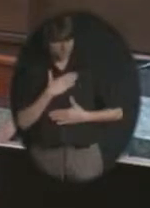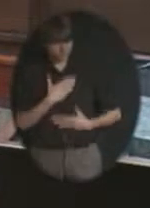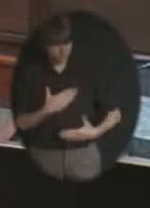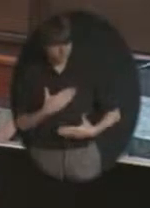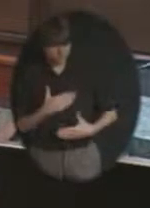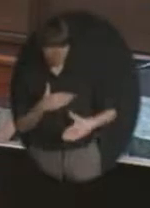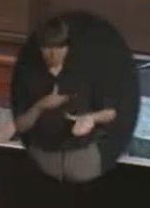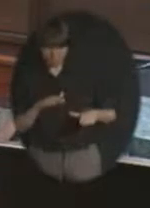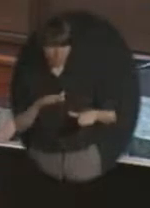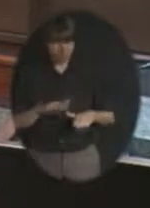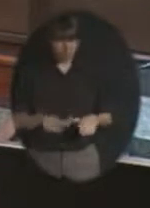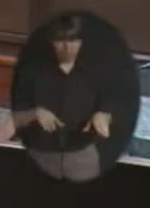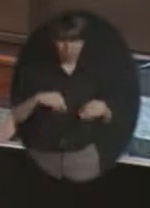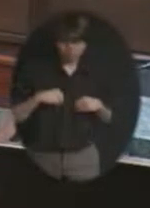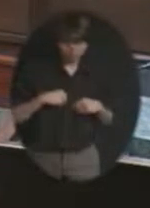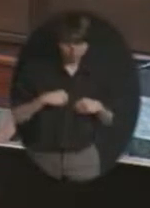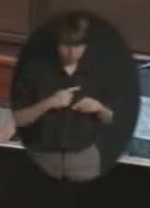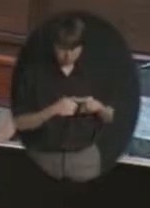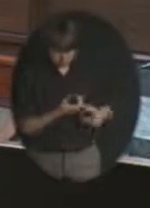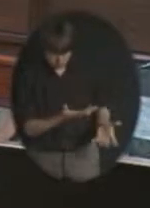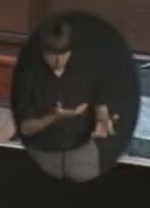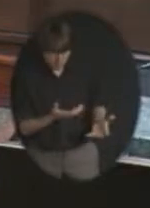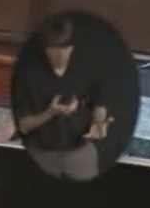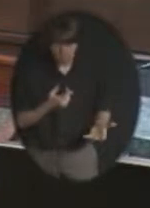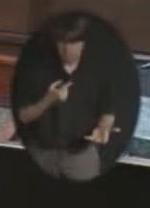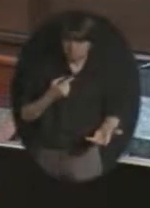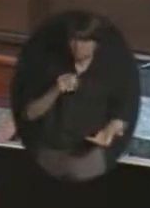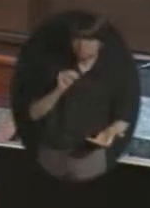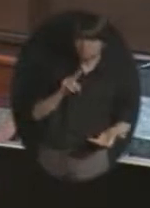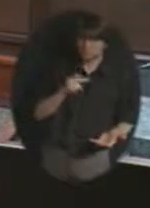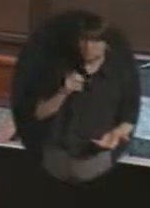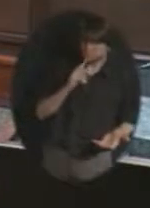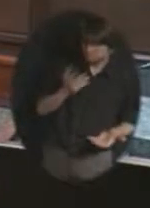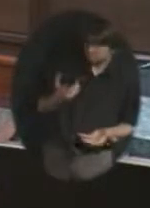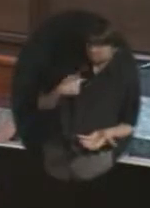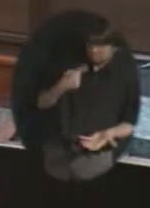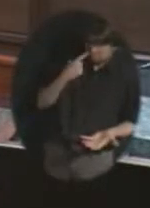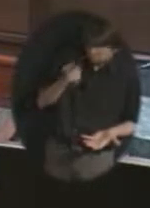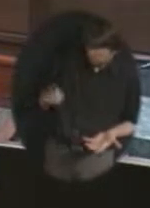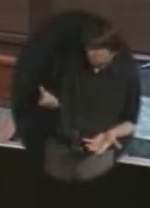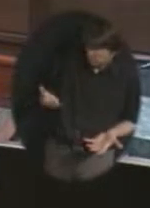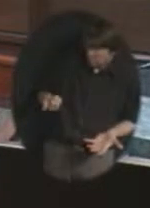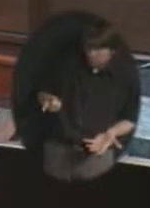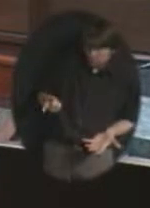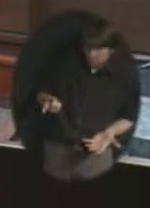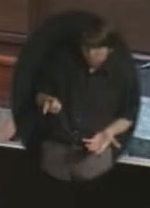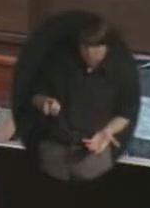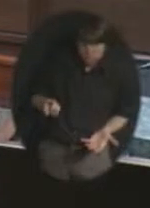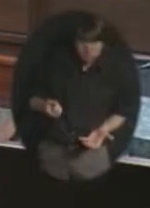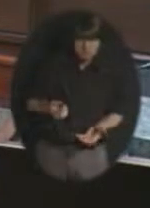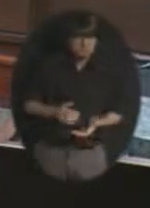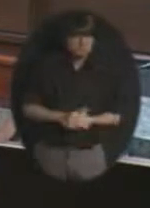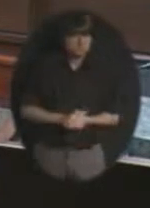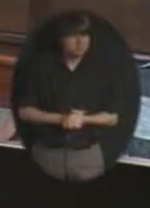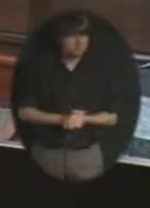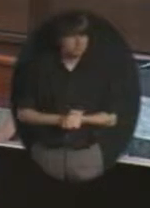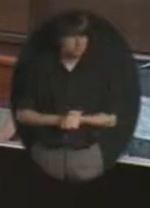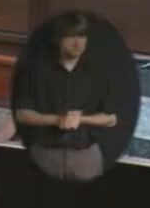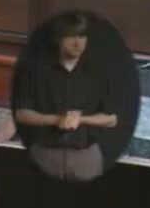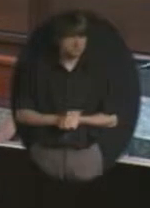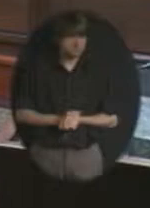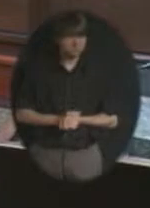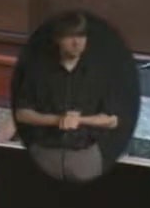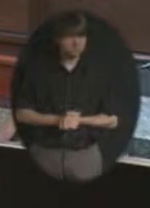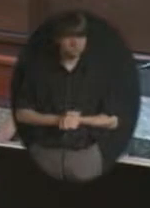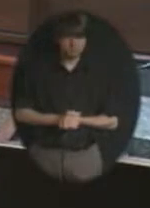It doesn't matter to me. can do either or. If you'd like to do it, go ahead. You'll have a board of directors position to fill. I